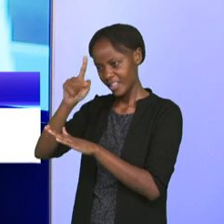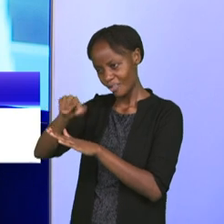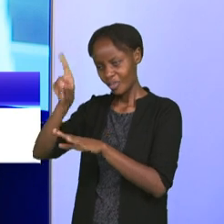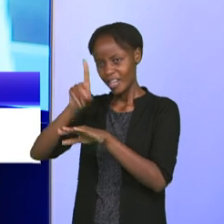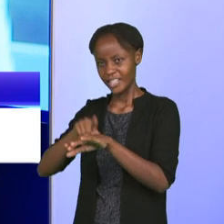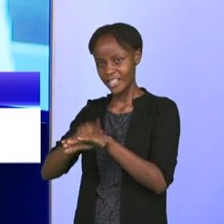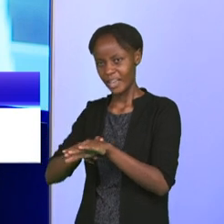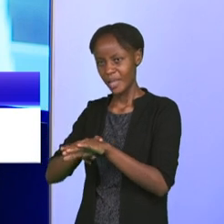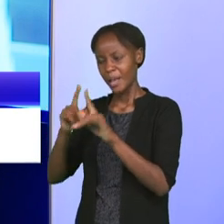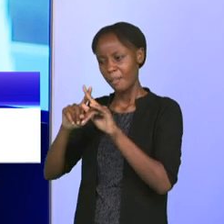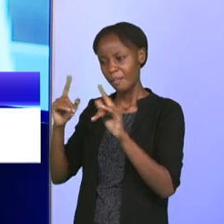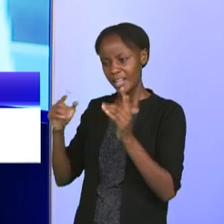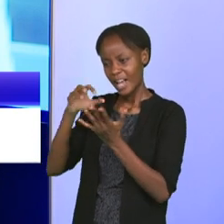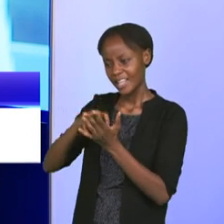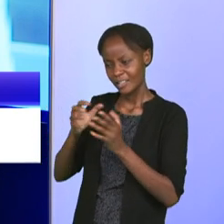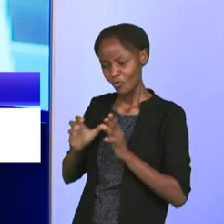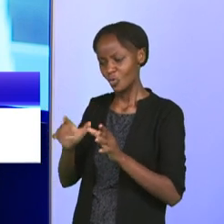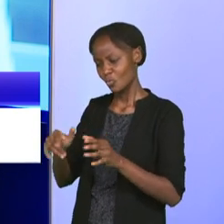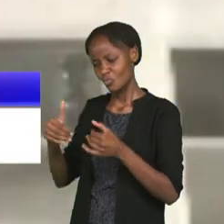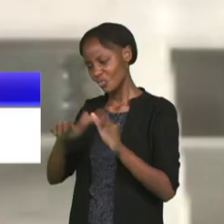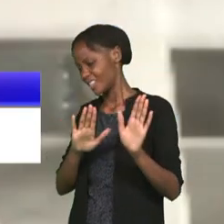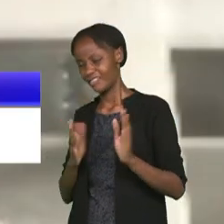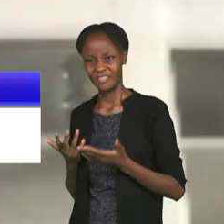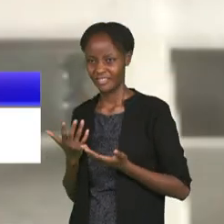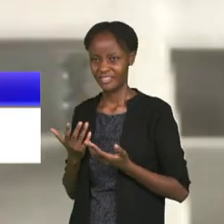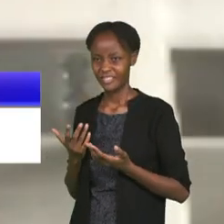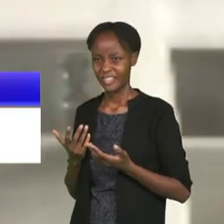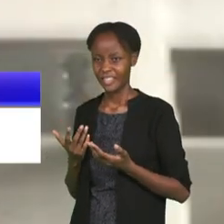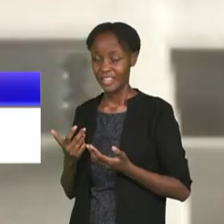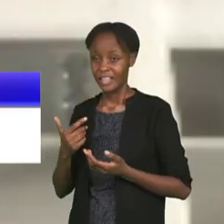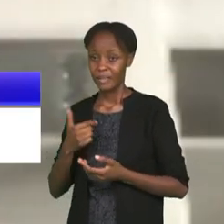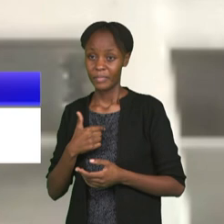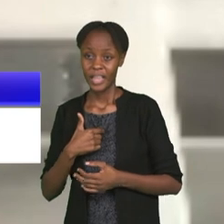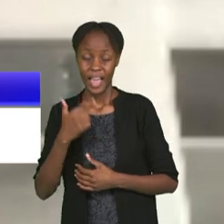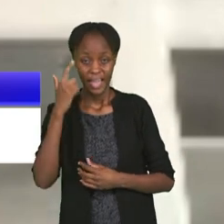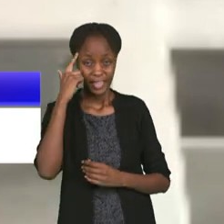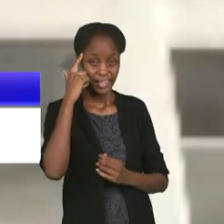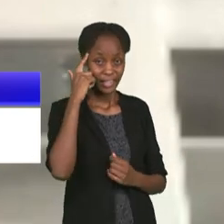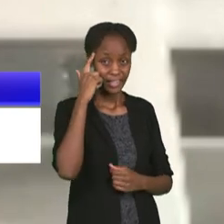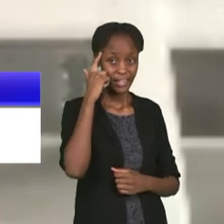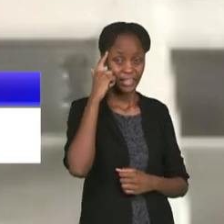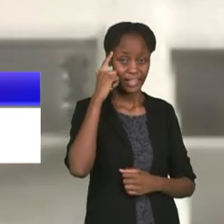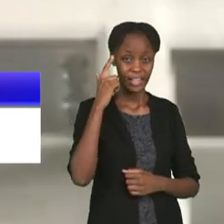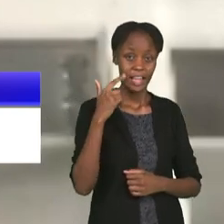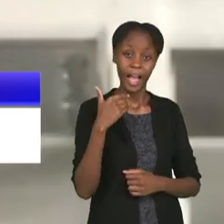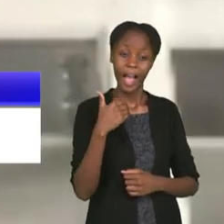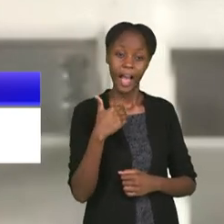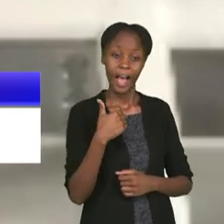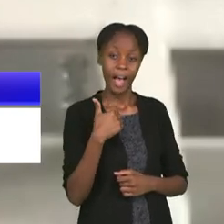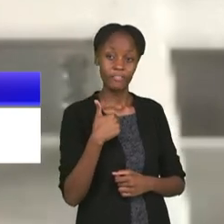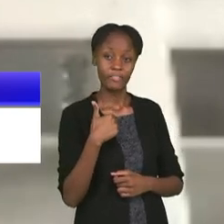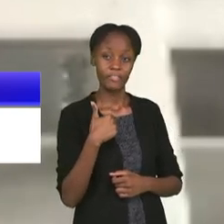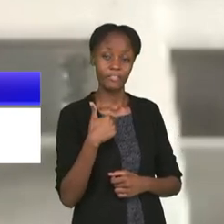to leave or situations forced you to? I think I was the only one to coach